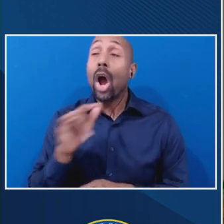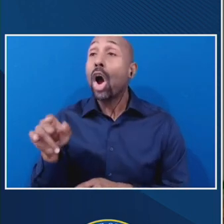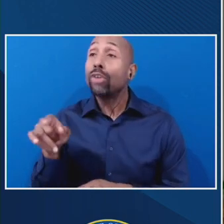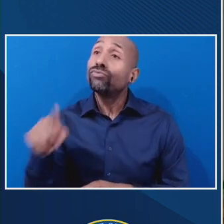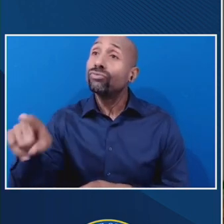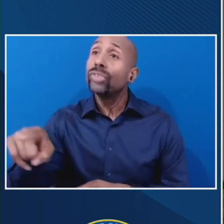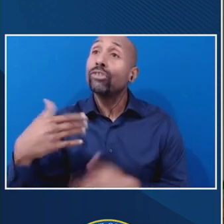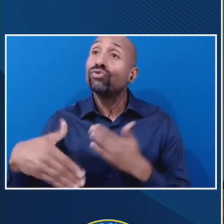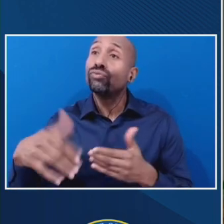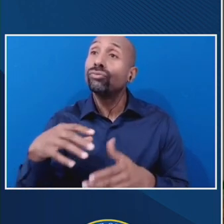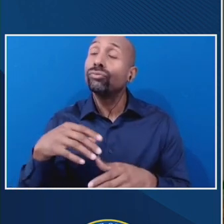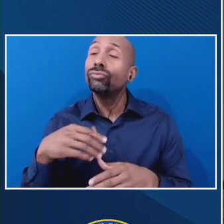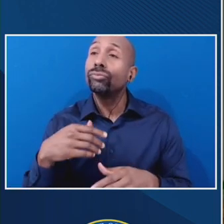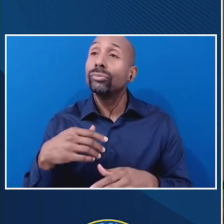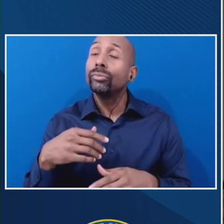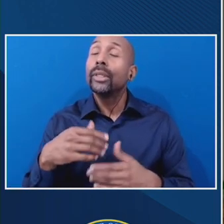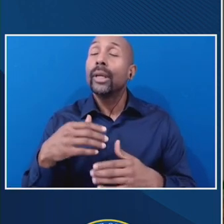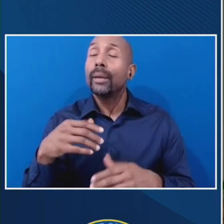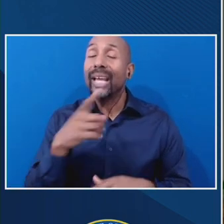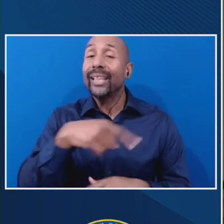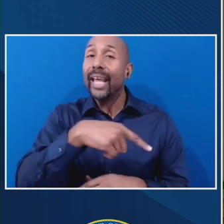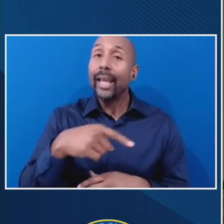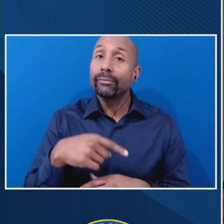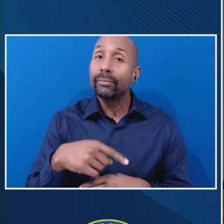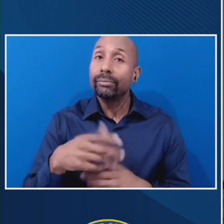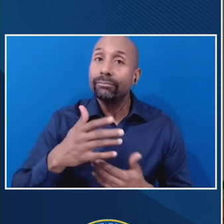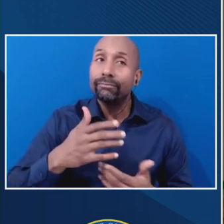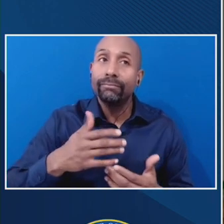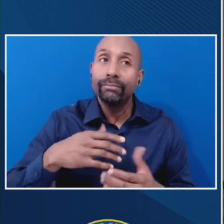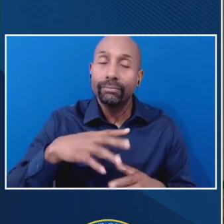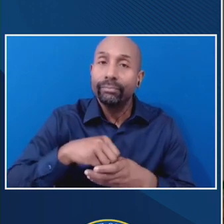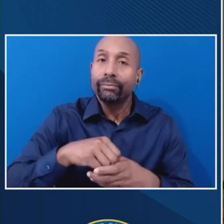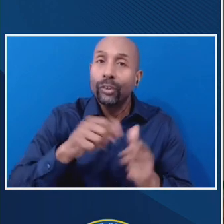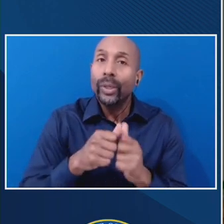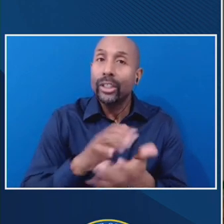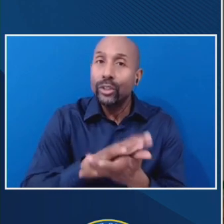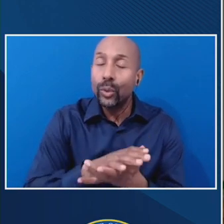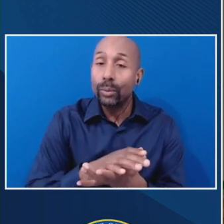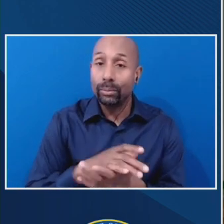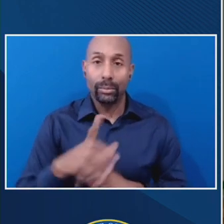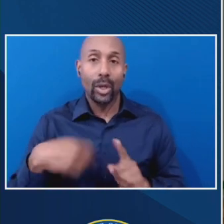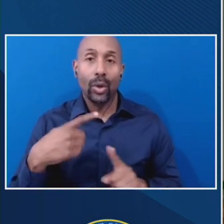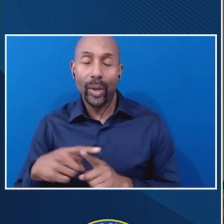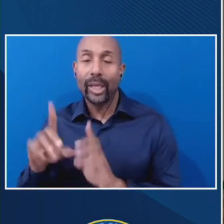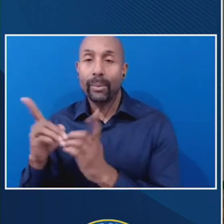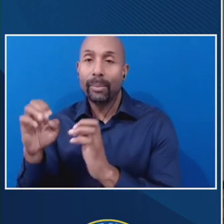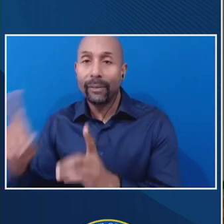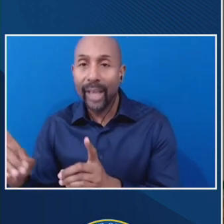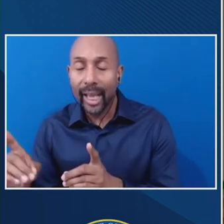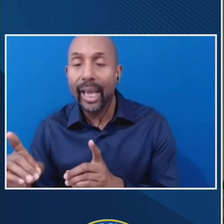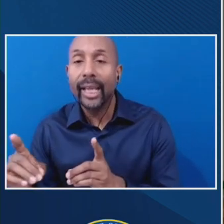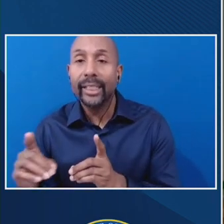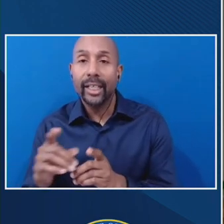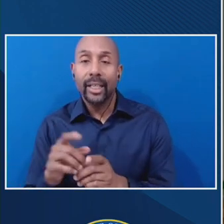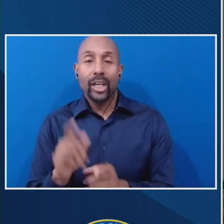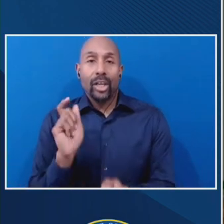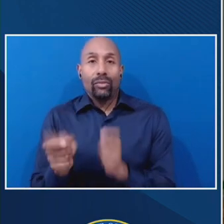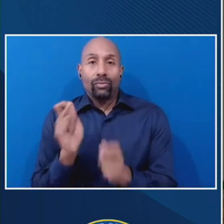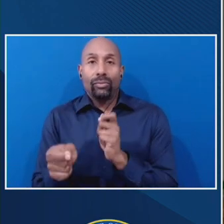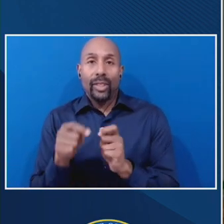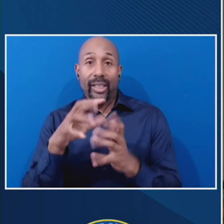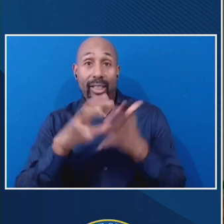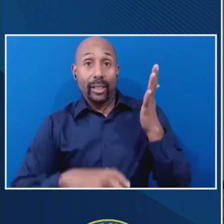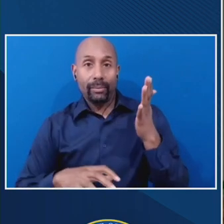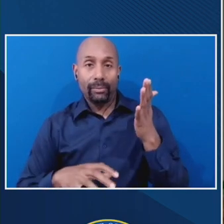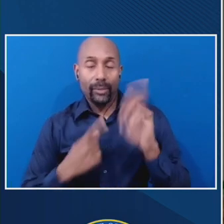the department redrafts this, as I think it probably will have to, given the objections that have been raised, it would be good to